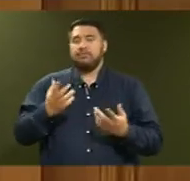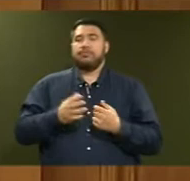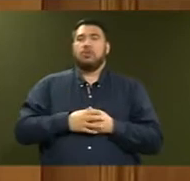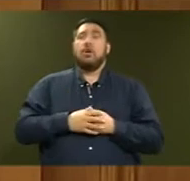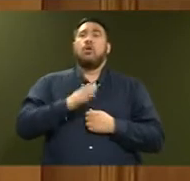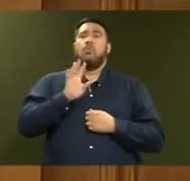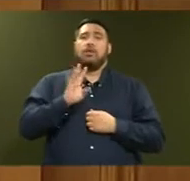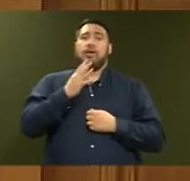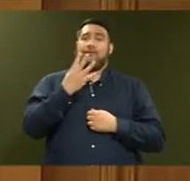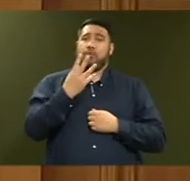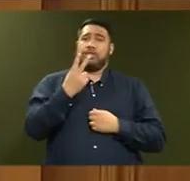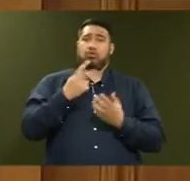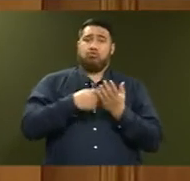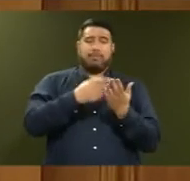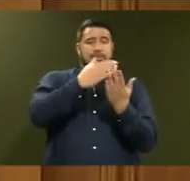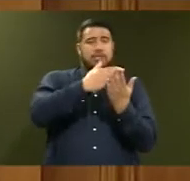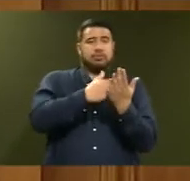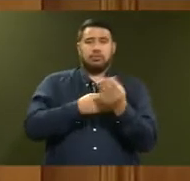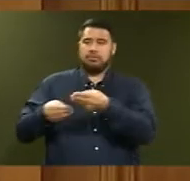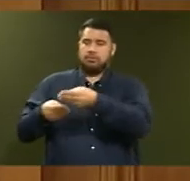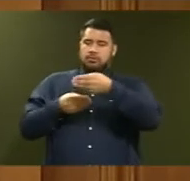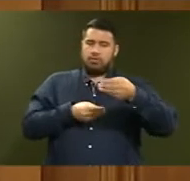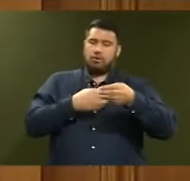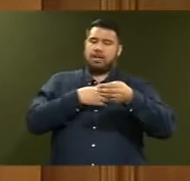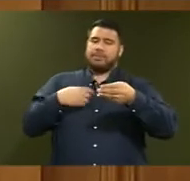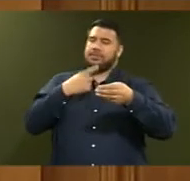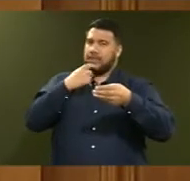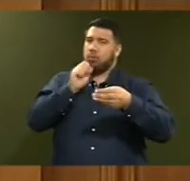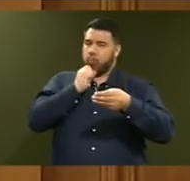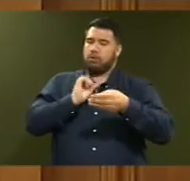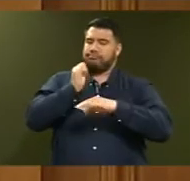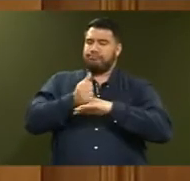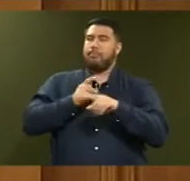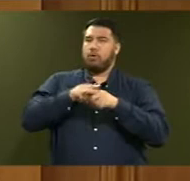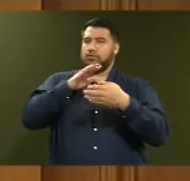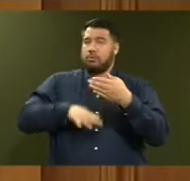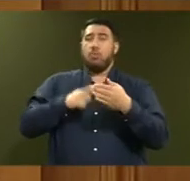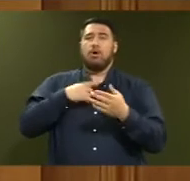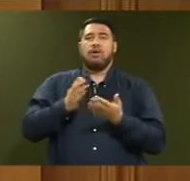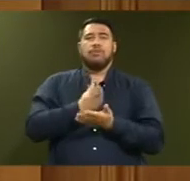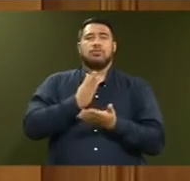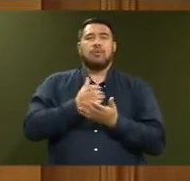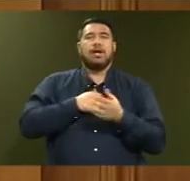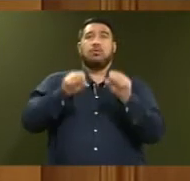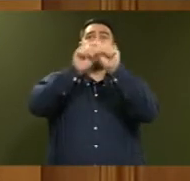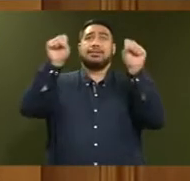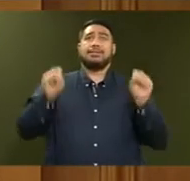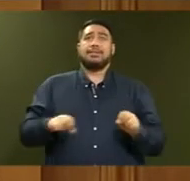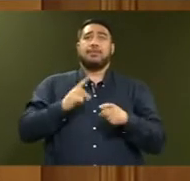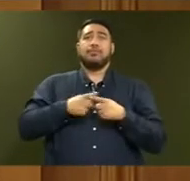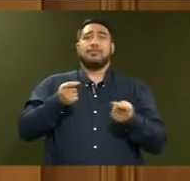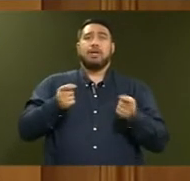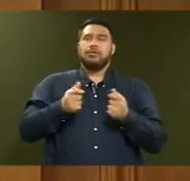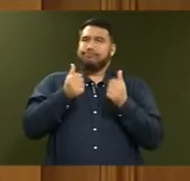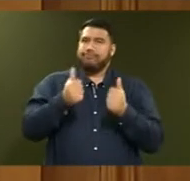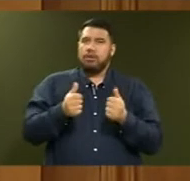the 42 recommendations in the report, agreeing to implement most of them because we need to ensure our system is fit for purpose right now and